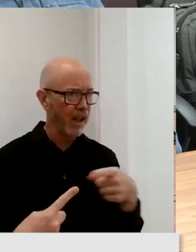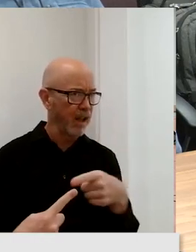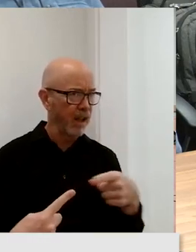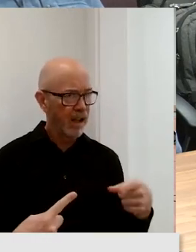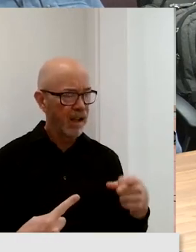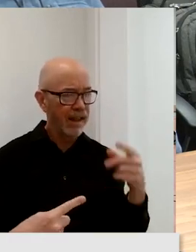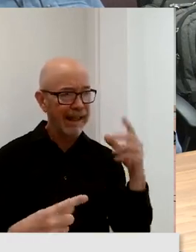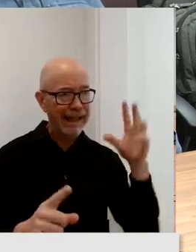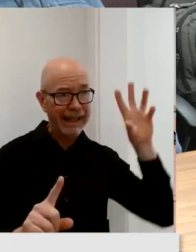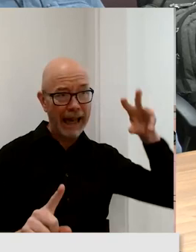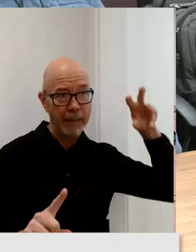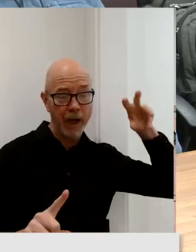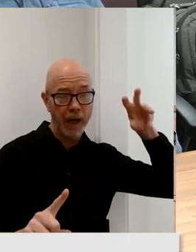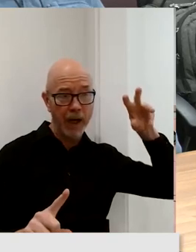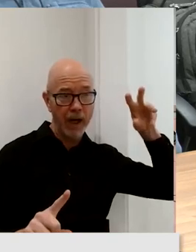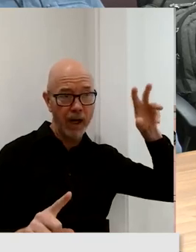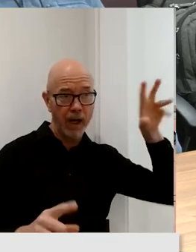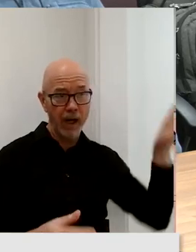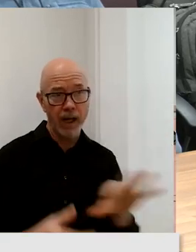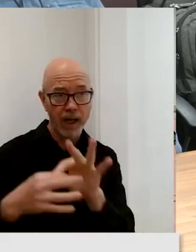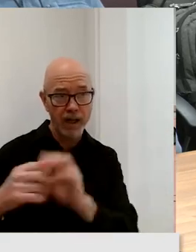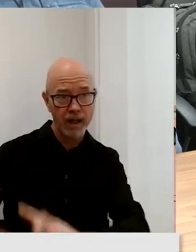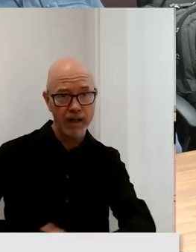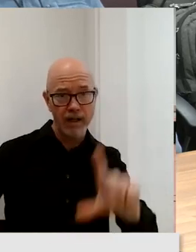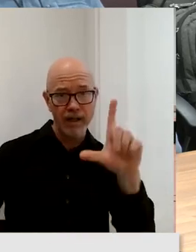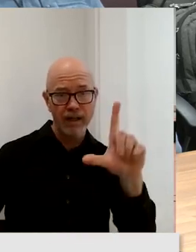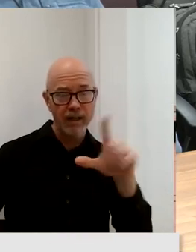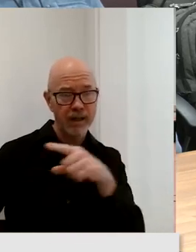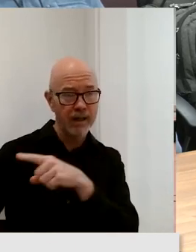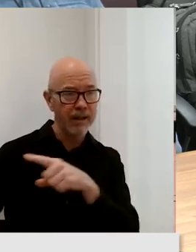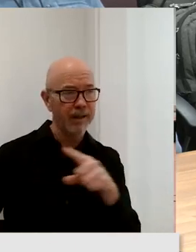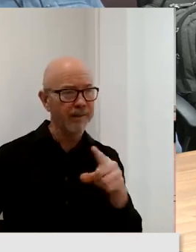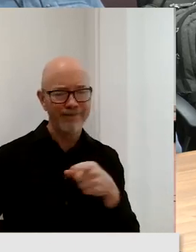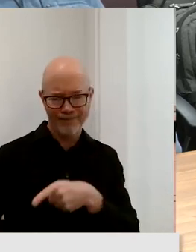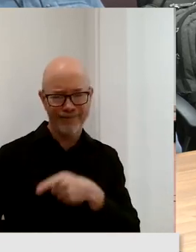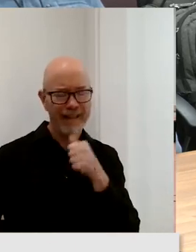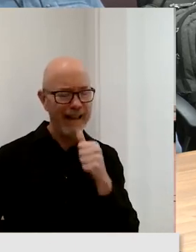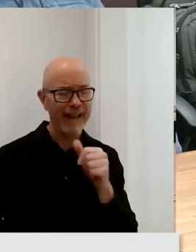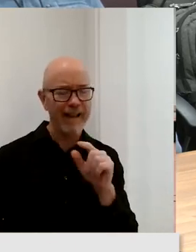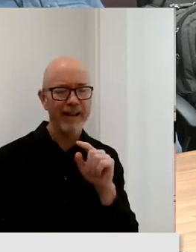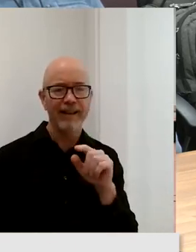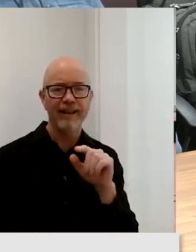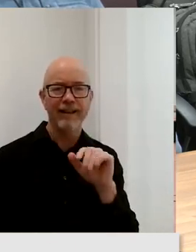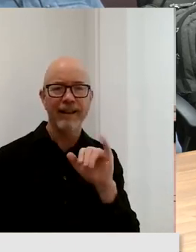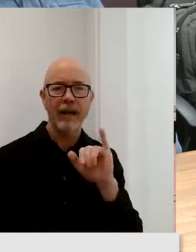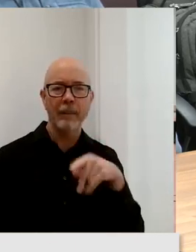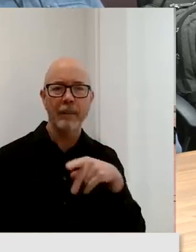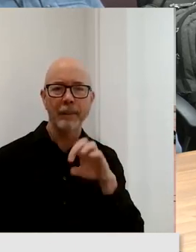connected to. Well, it's not really a tablet because it doesn't really do anything except filter meetings.